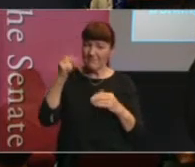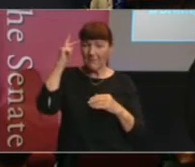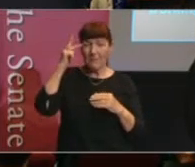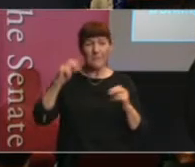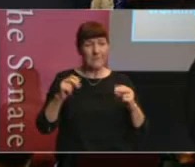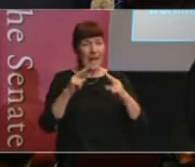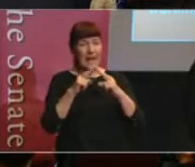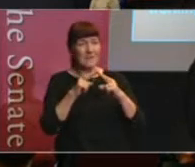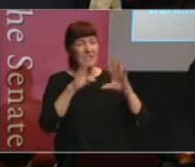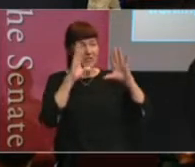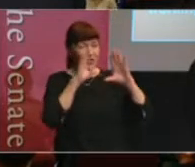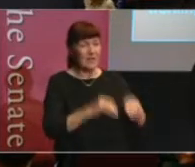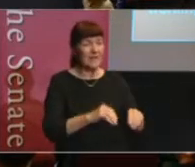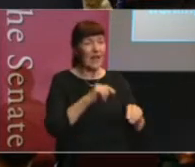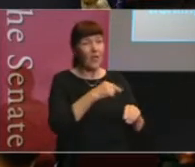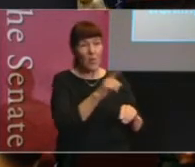they get going?